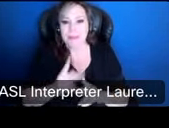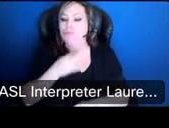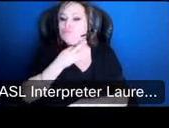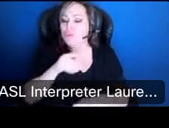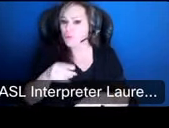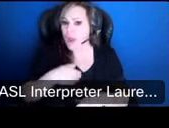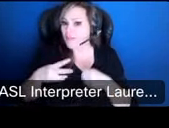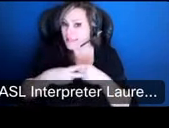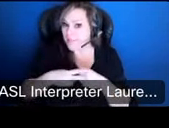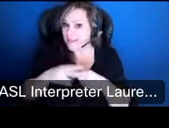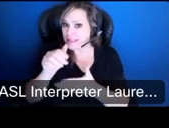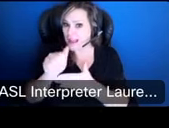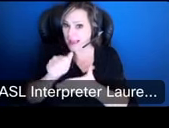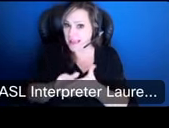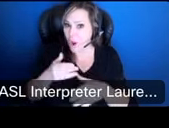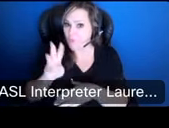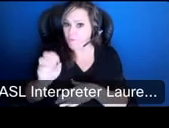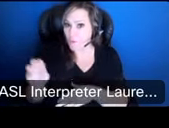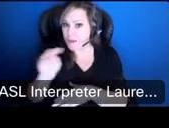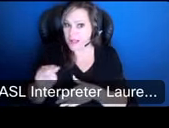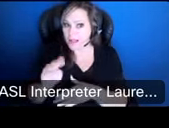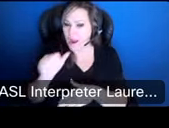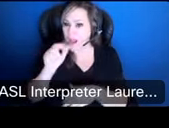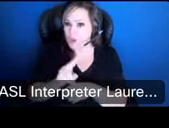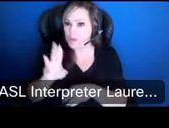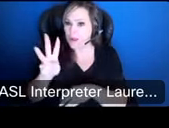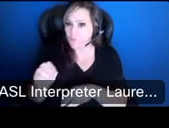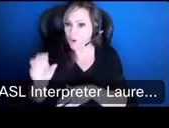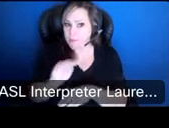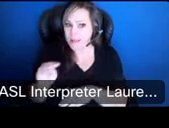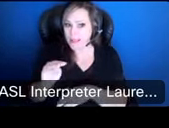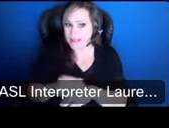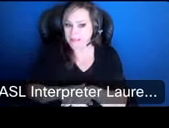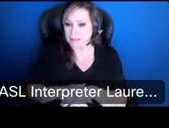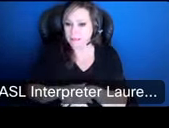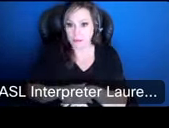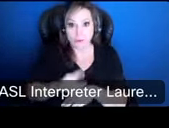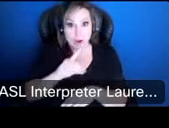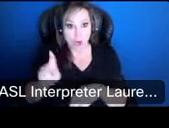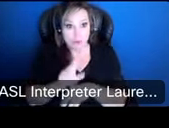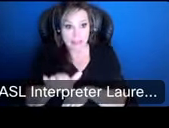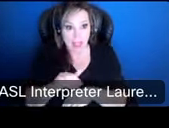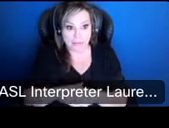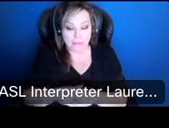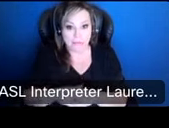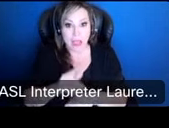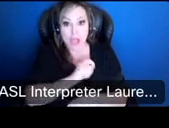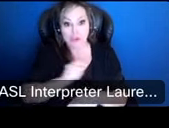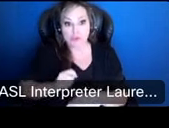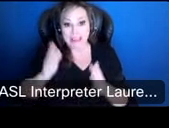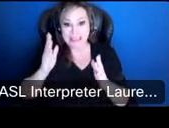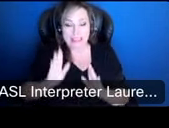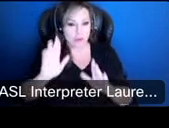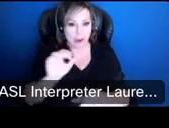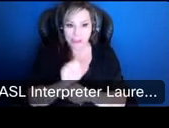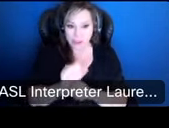savings account of over 40 million dollars why can't we use that to cover the budget and we are actually uh because trustees did such a great job in the